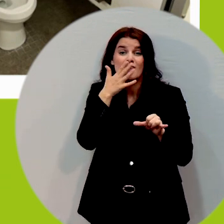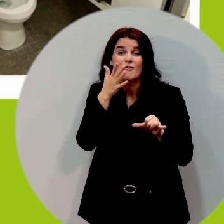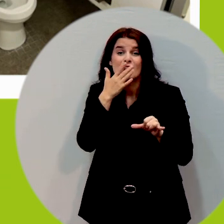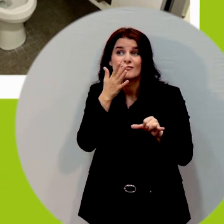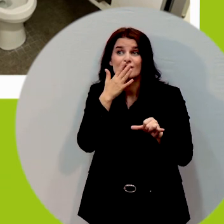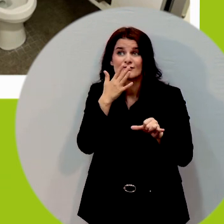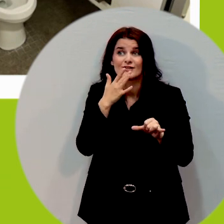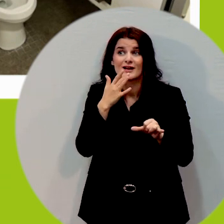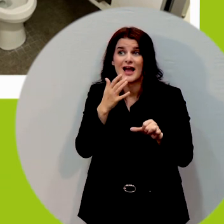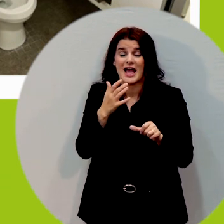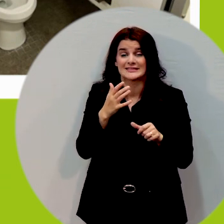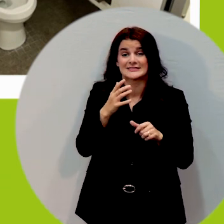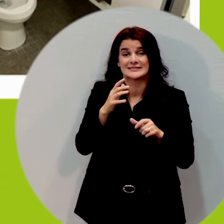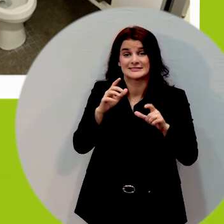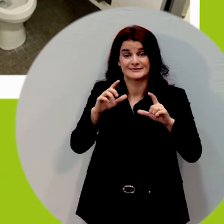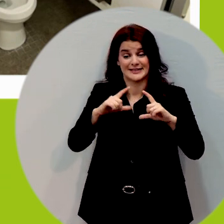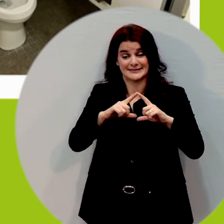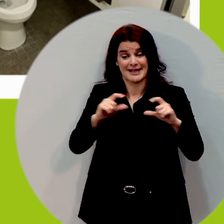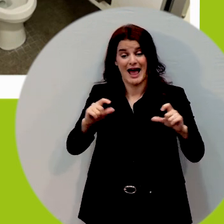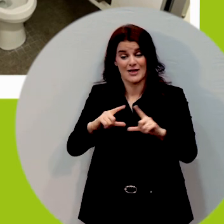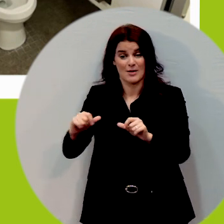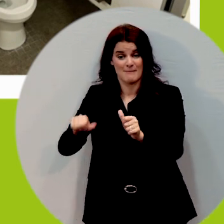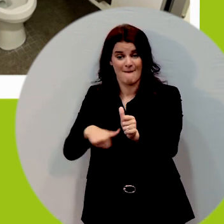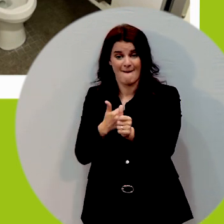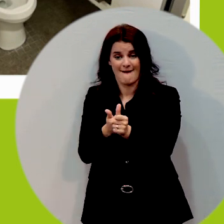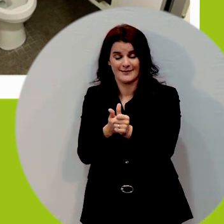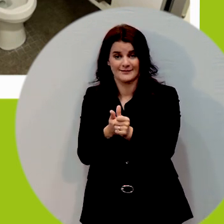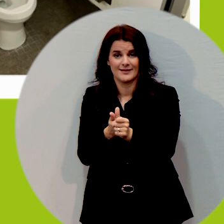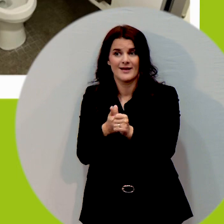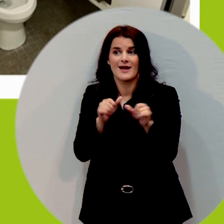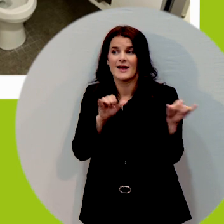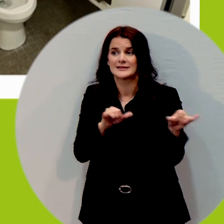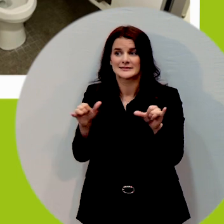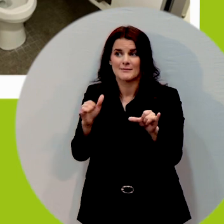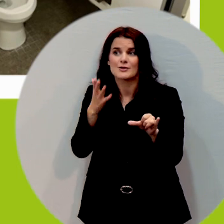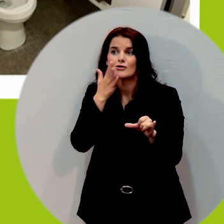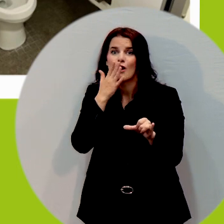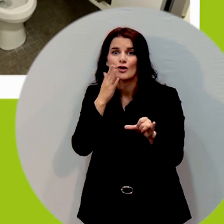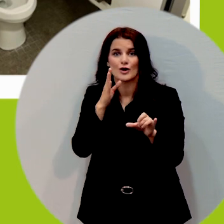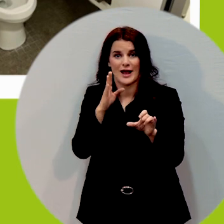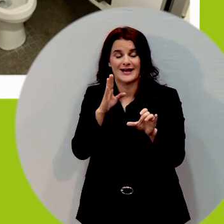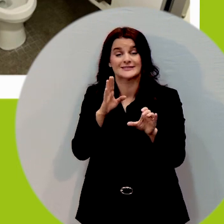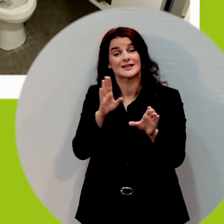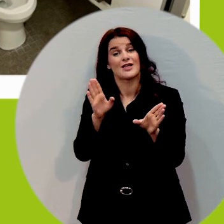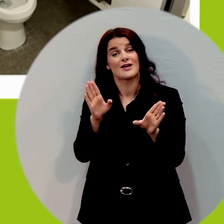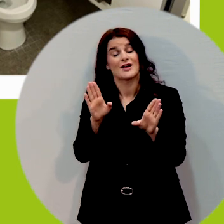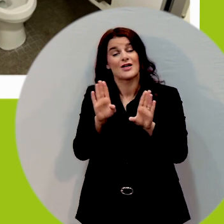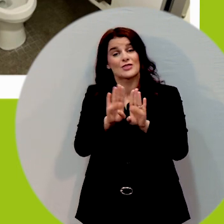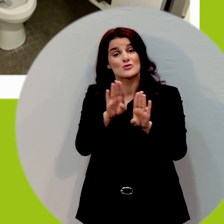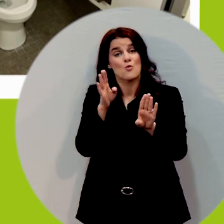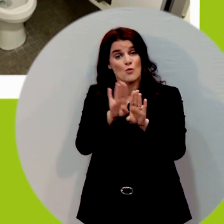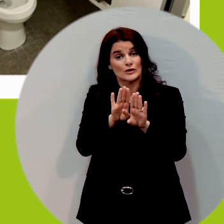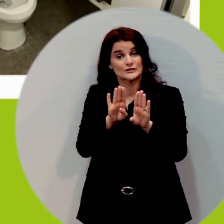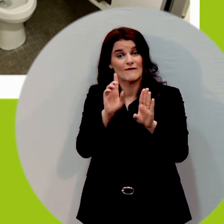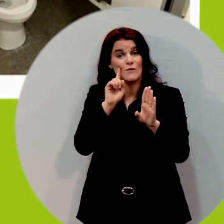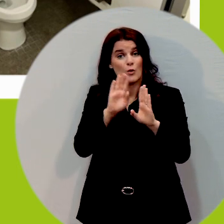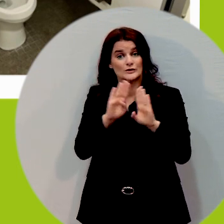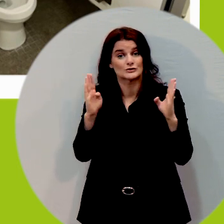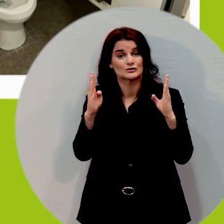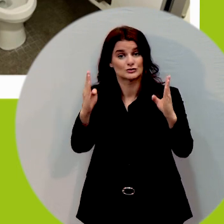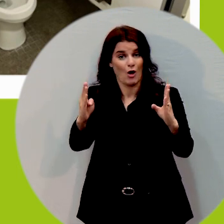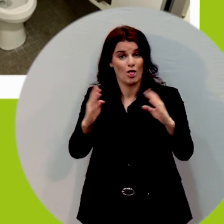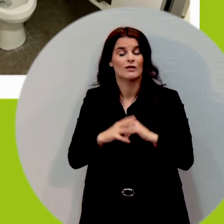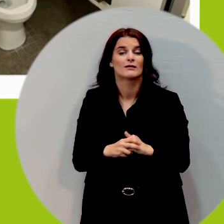if you look at the stall doors on the top right it's all one colour and then the ADA